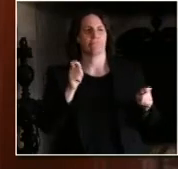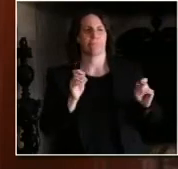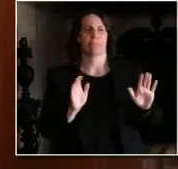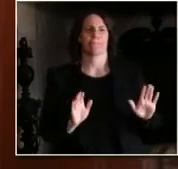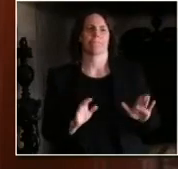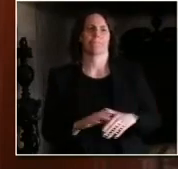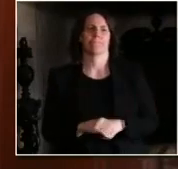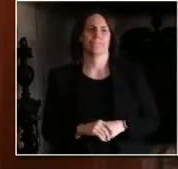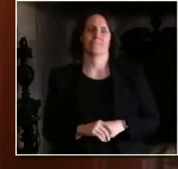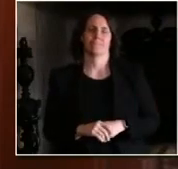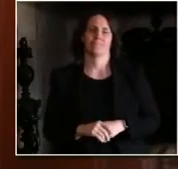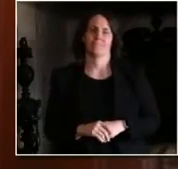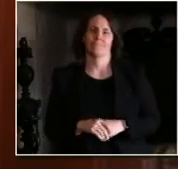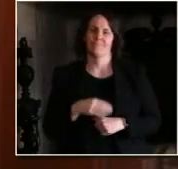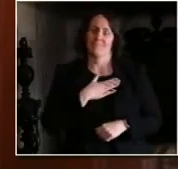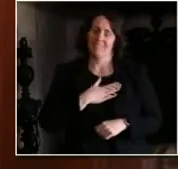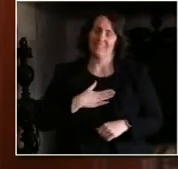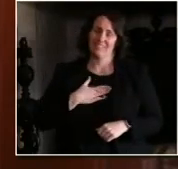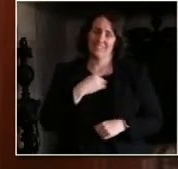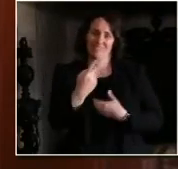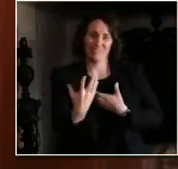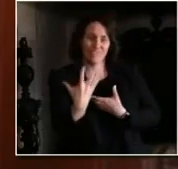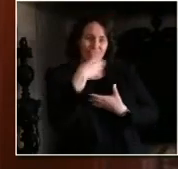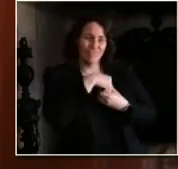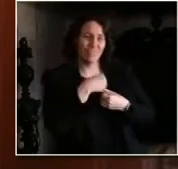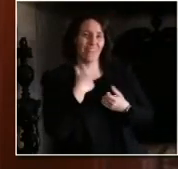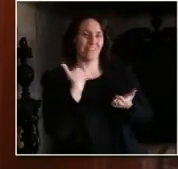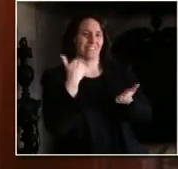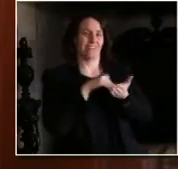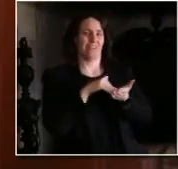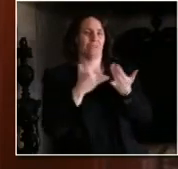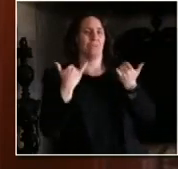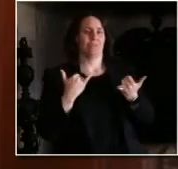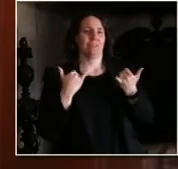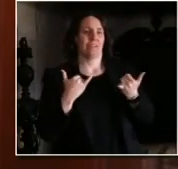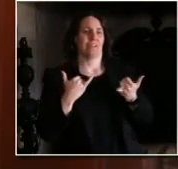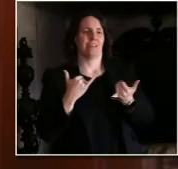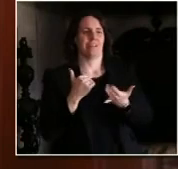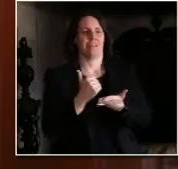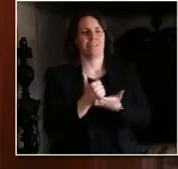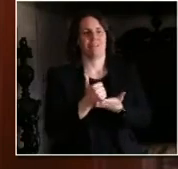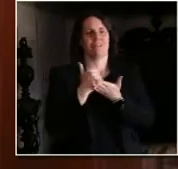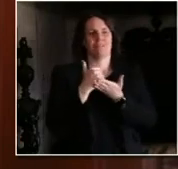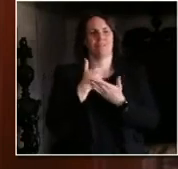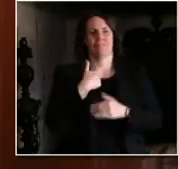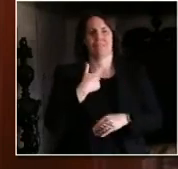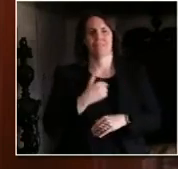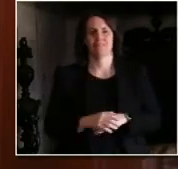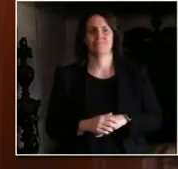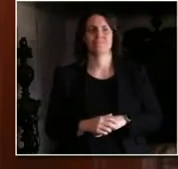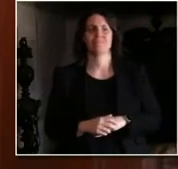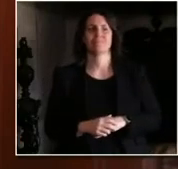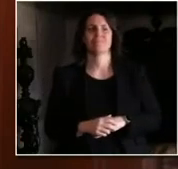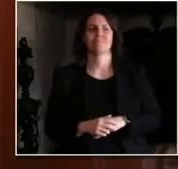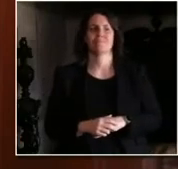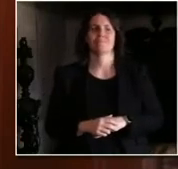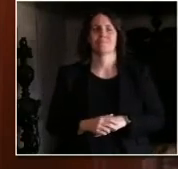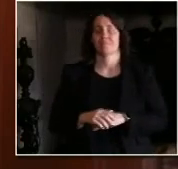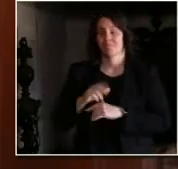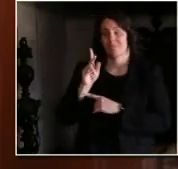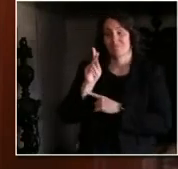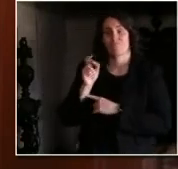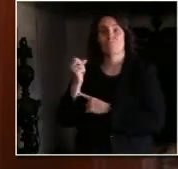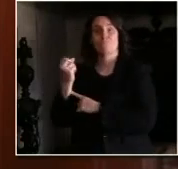Earlier today, we announced that K-12 schools will remain closed for the remainder of the school year, and we are extending our